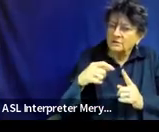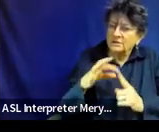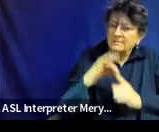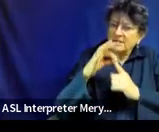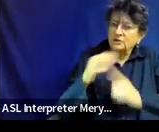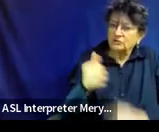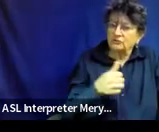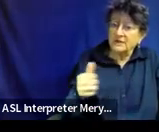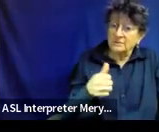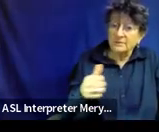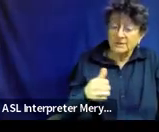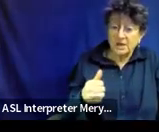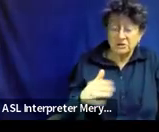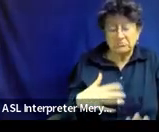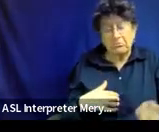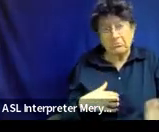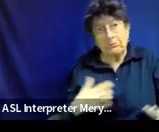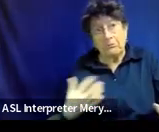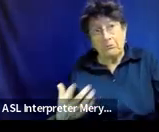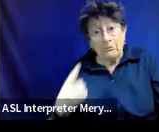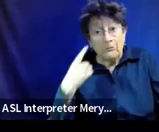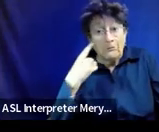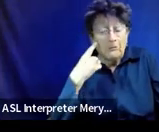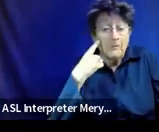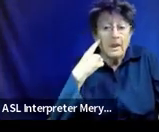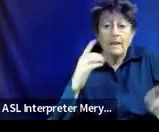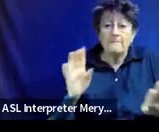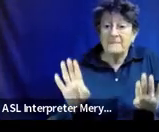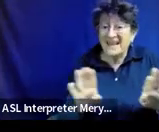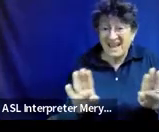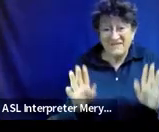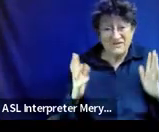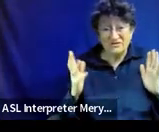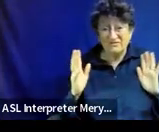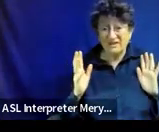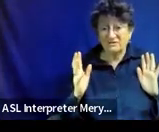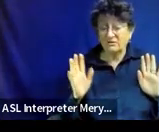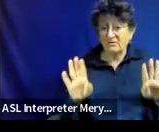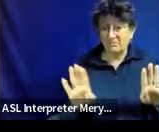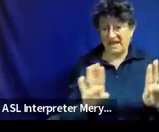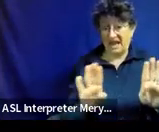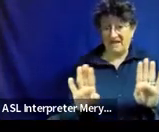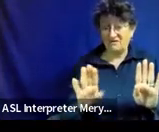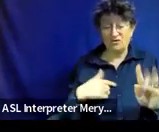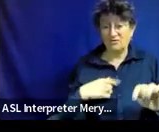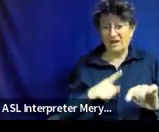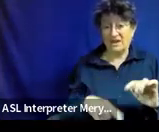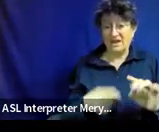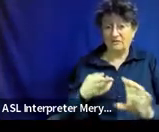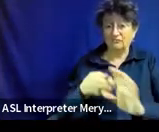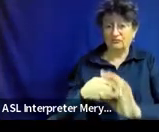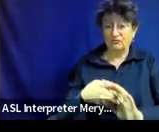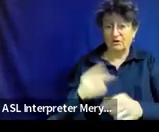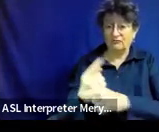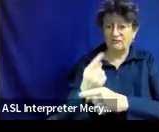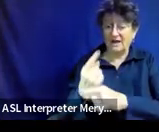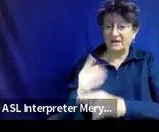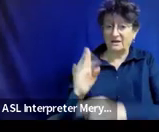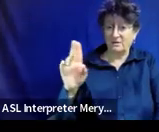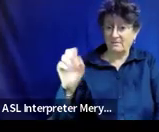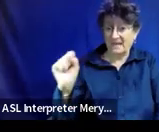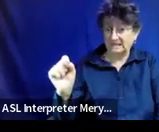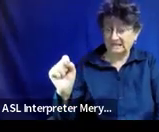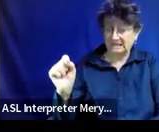can really think of is behavior because they're not able to ride the regular bus